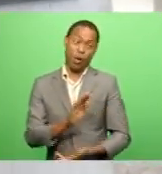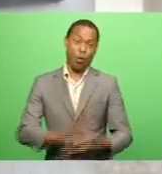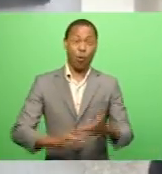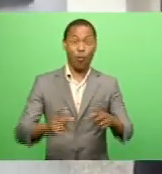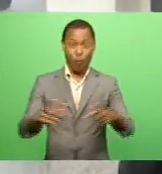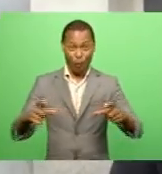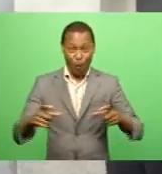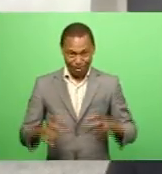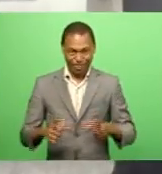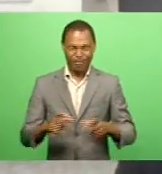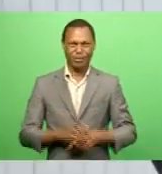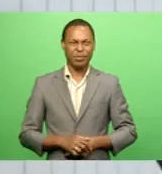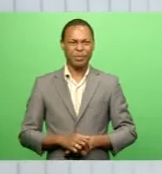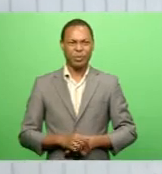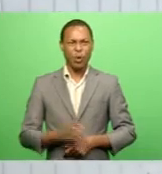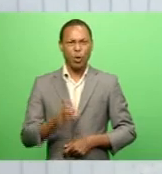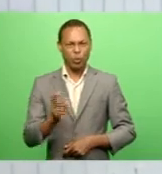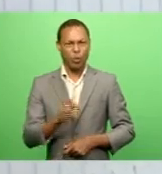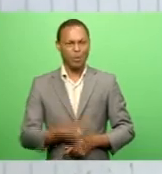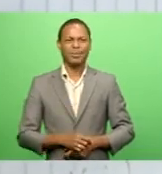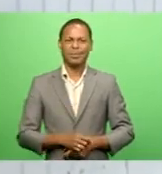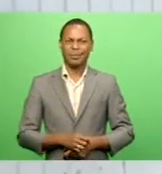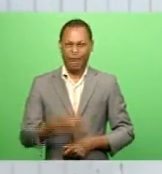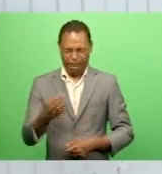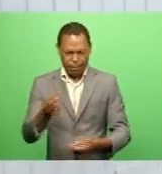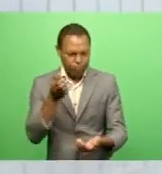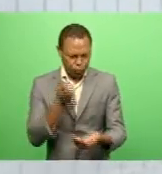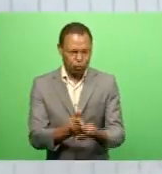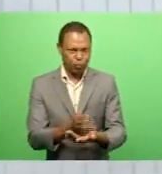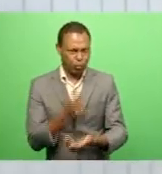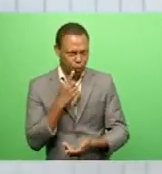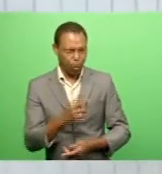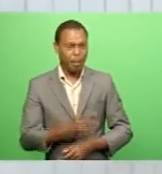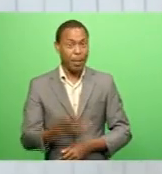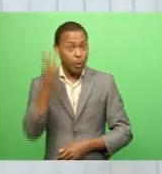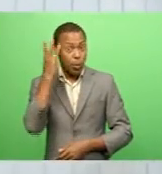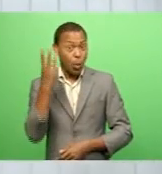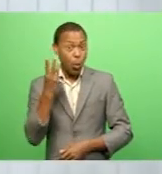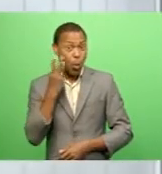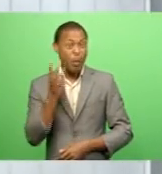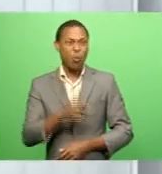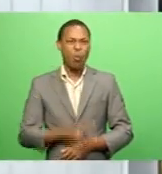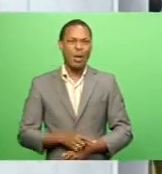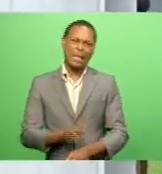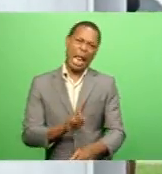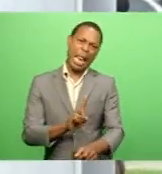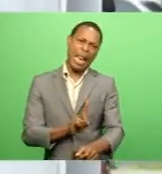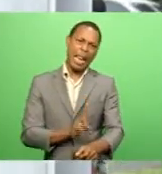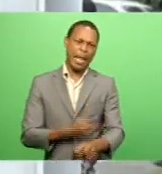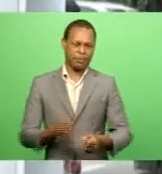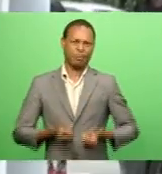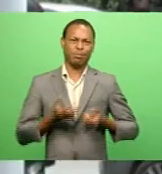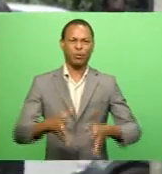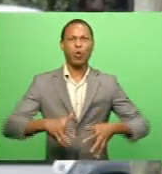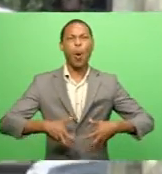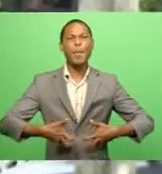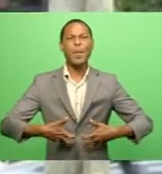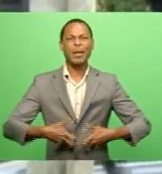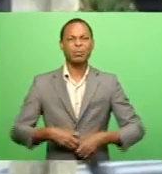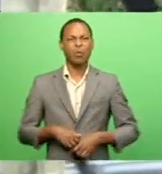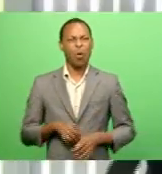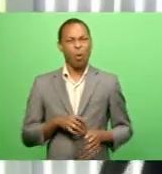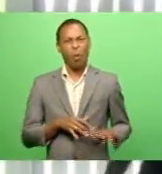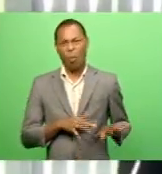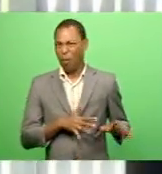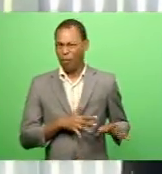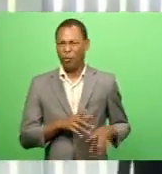her evidence was credible However, said the woman delayed in lodging her complaint because she was afraid to do so at the time